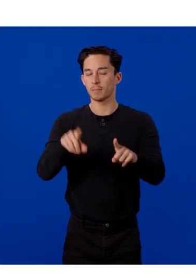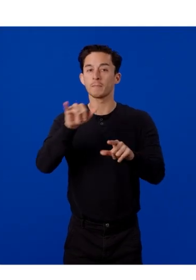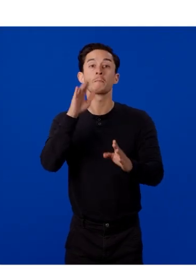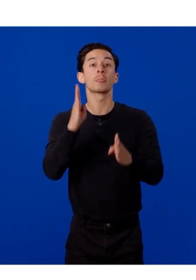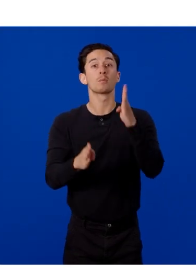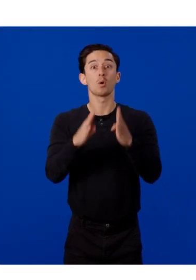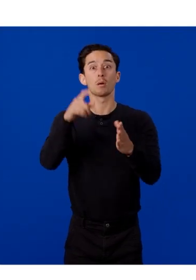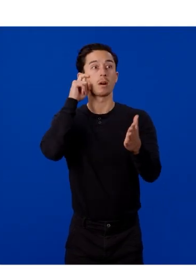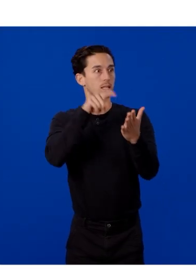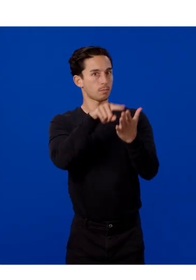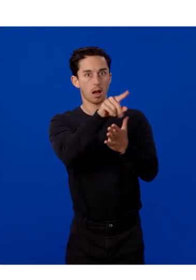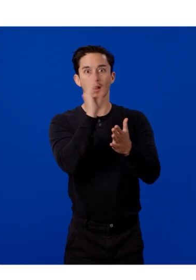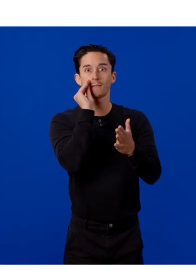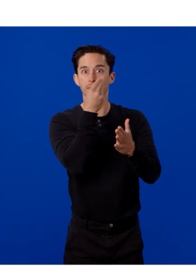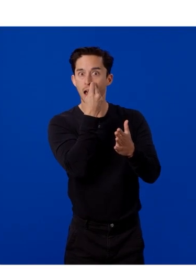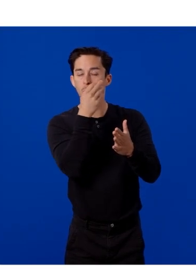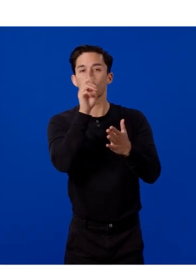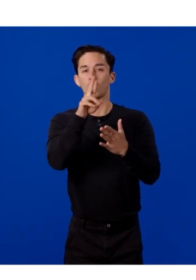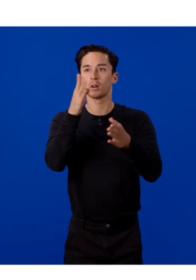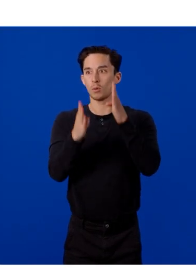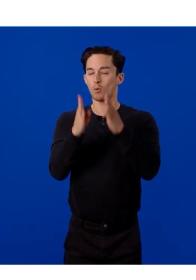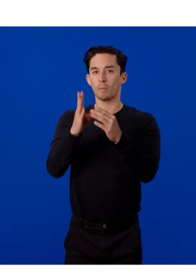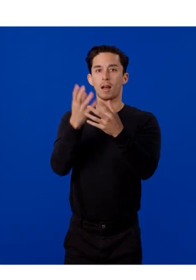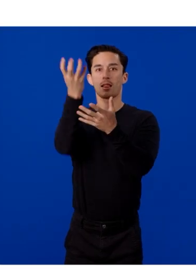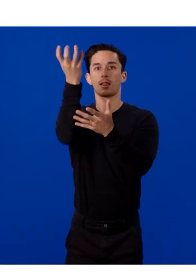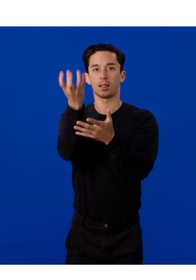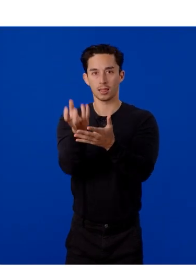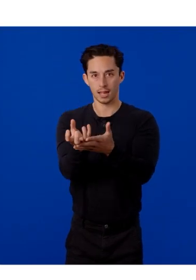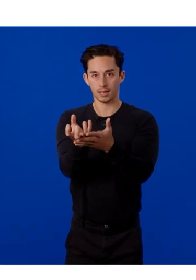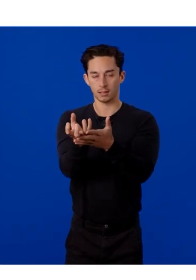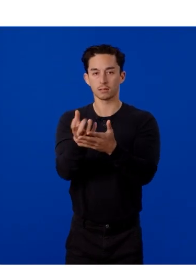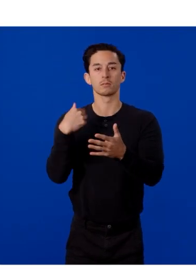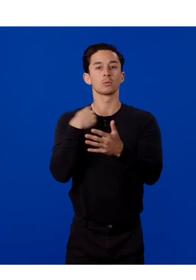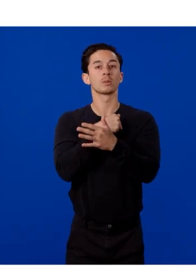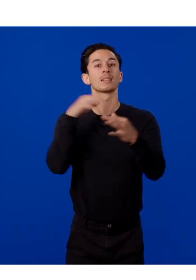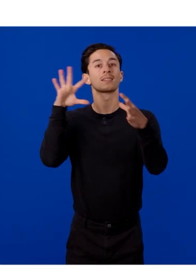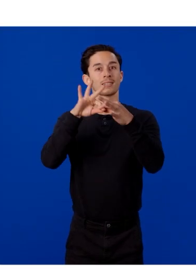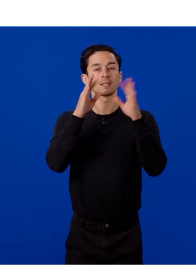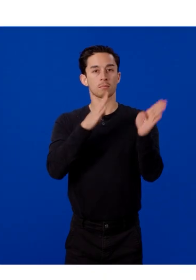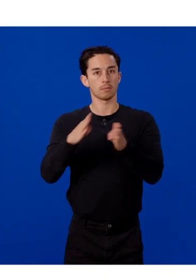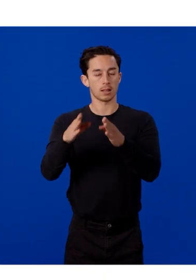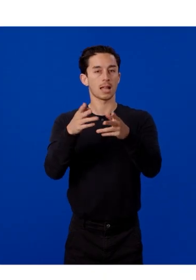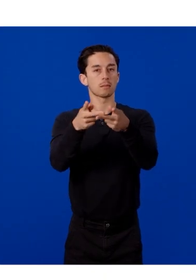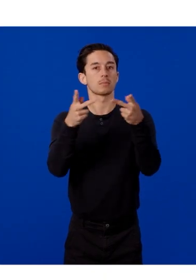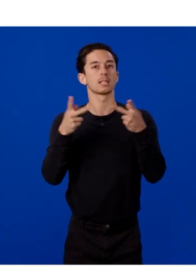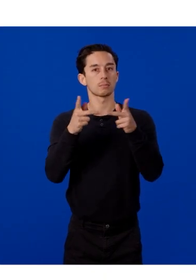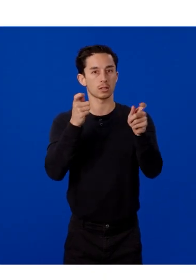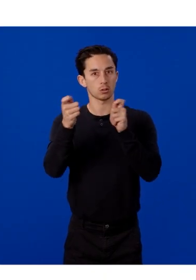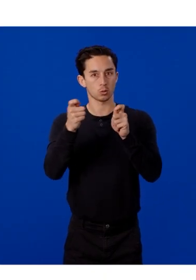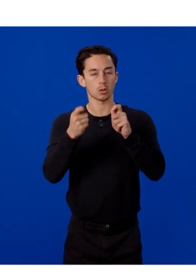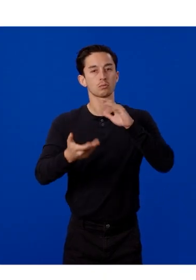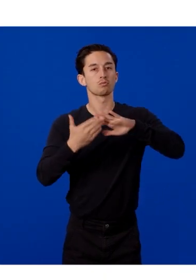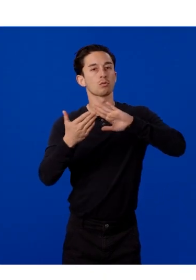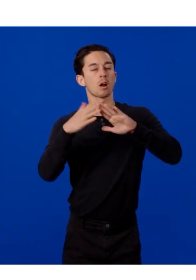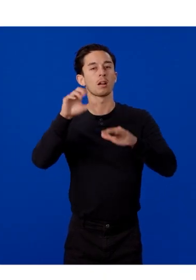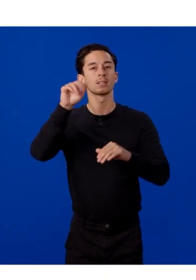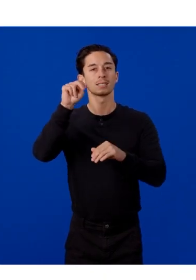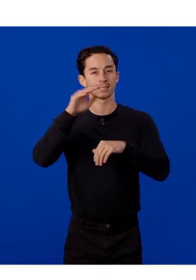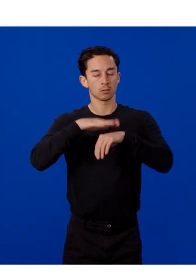spotting a flower or landing. We connect these to the plant placement controller and run the scene on the XR simulator.